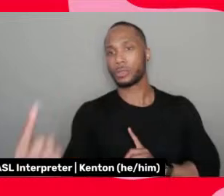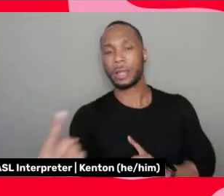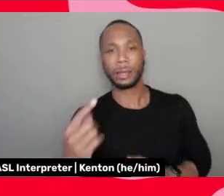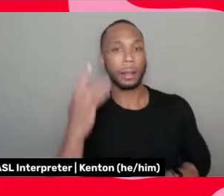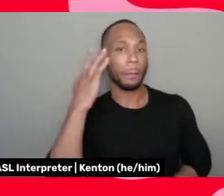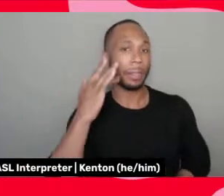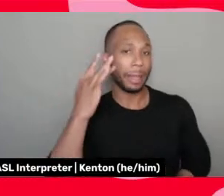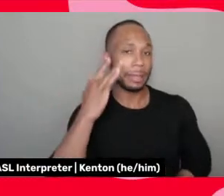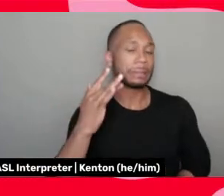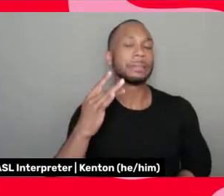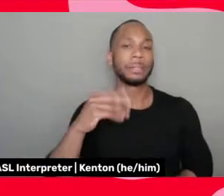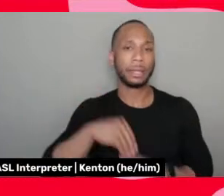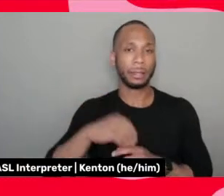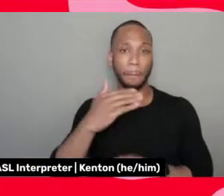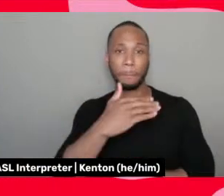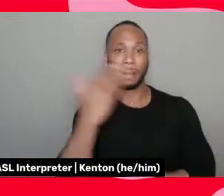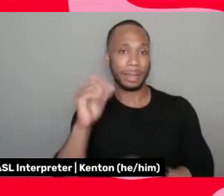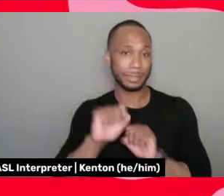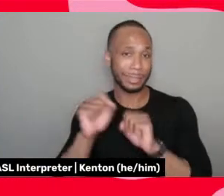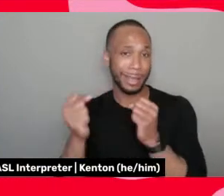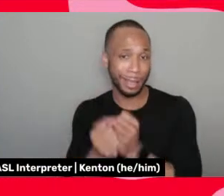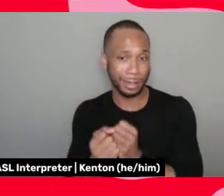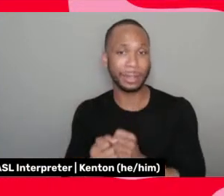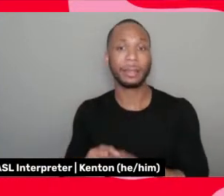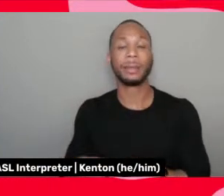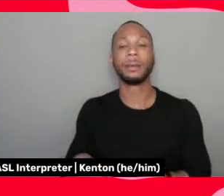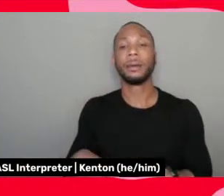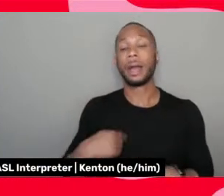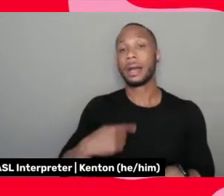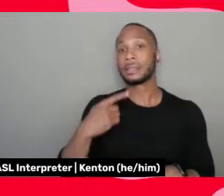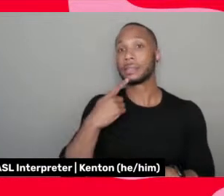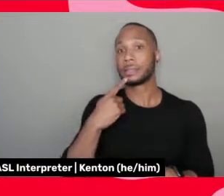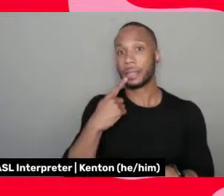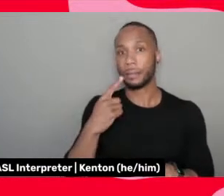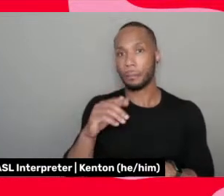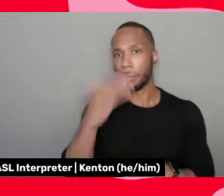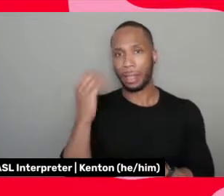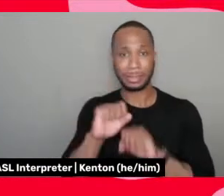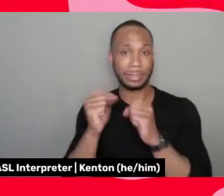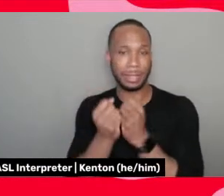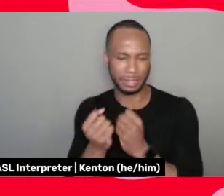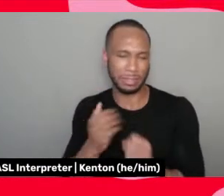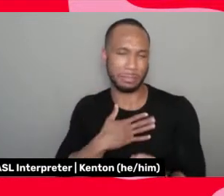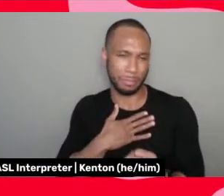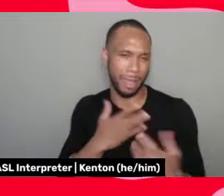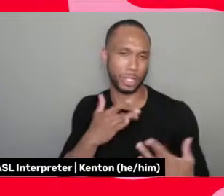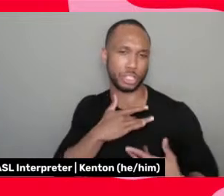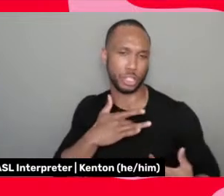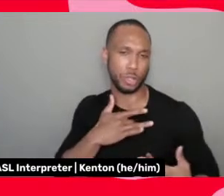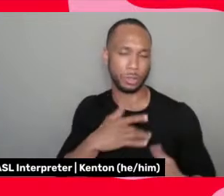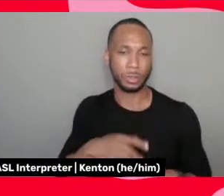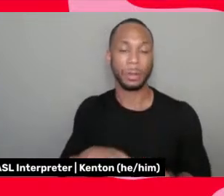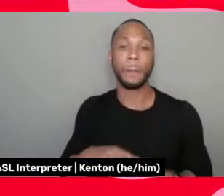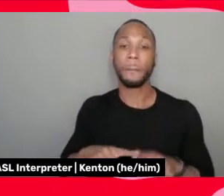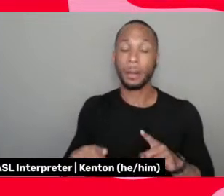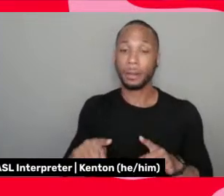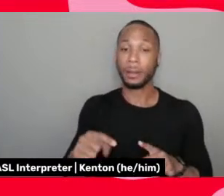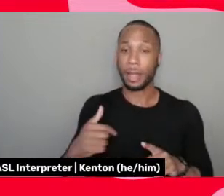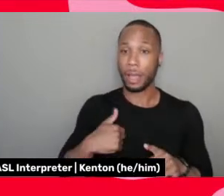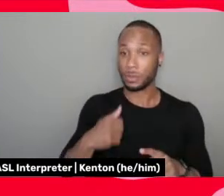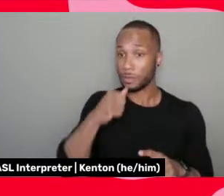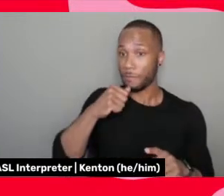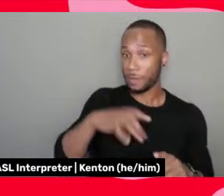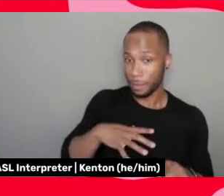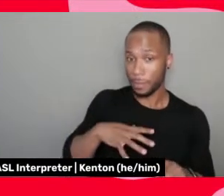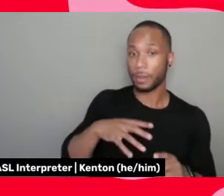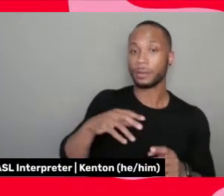black society. I, and then I say black society because that's the one I'm concerned about. And, and I'm, I was a female